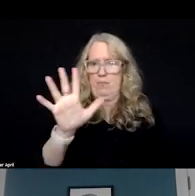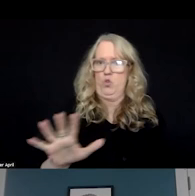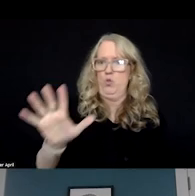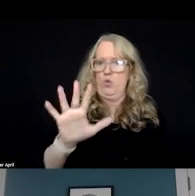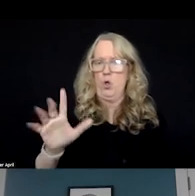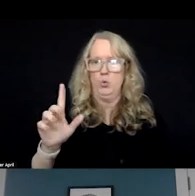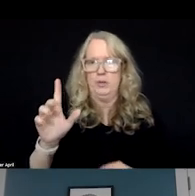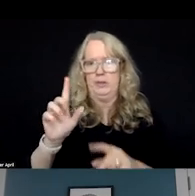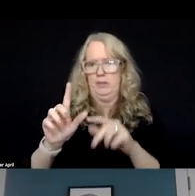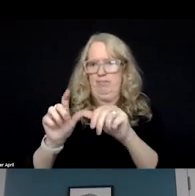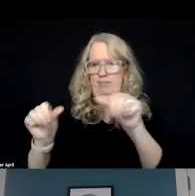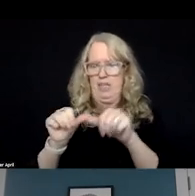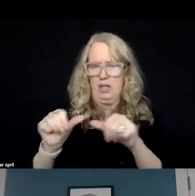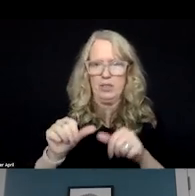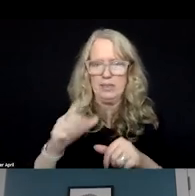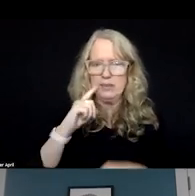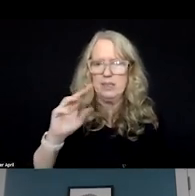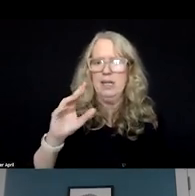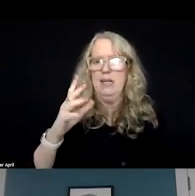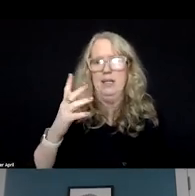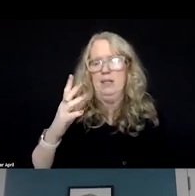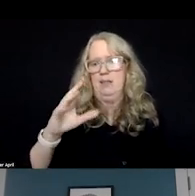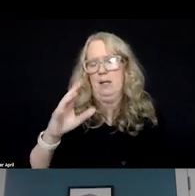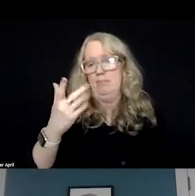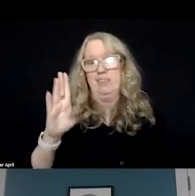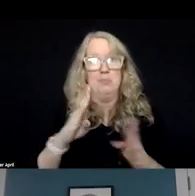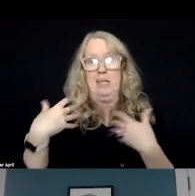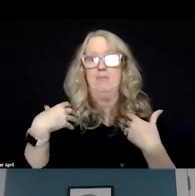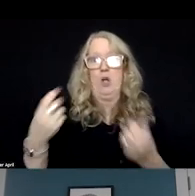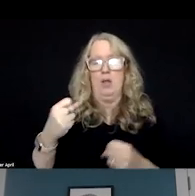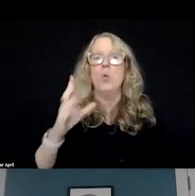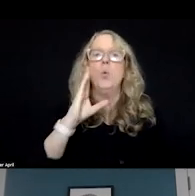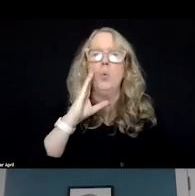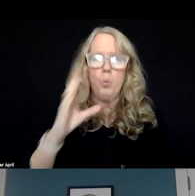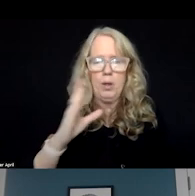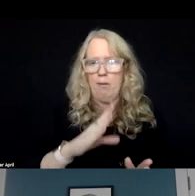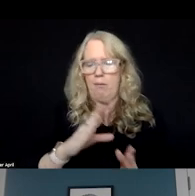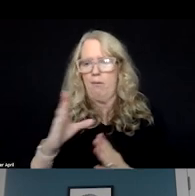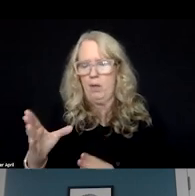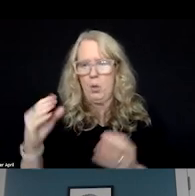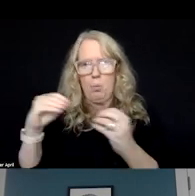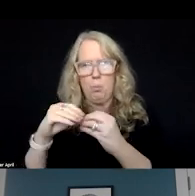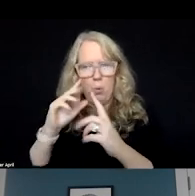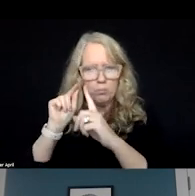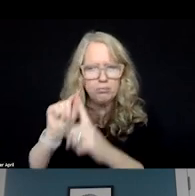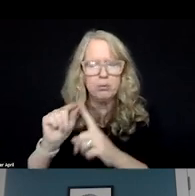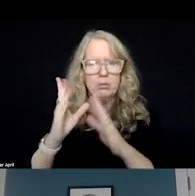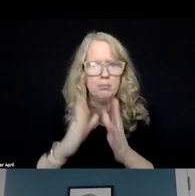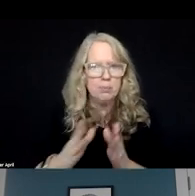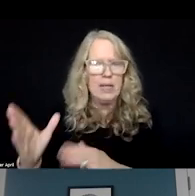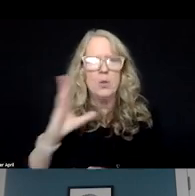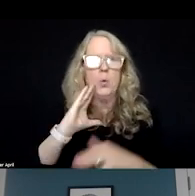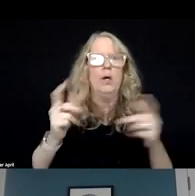for Medicaid. And today, it's behavioral health. We will be moving into a tailored plan, which will mean we'll